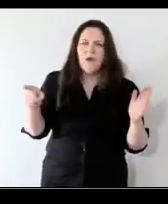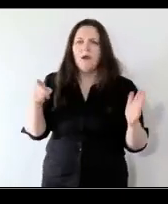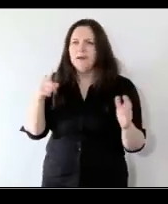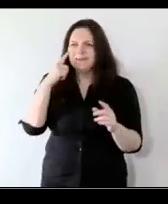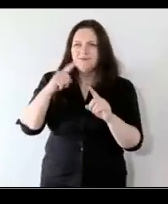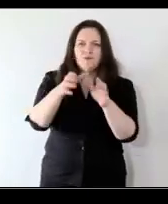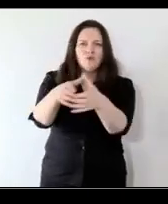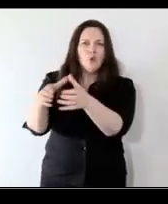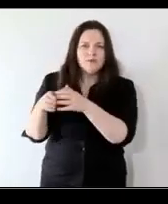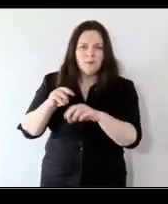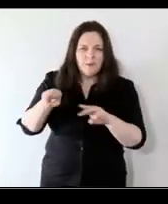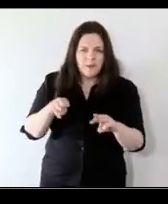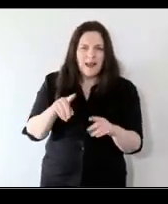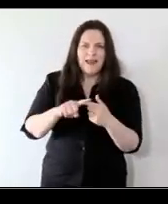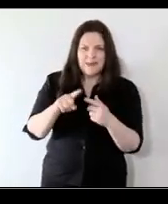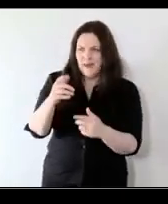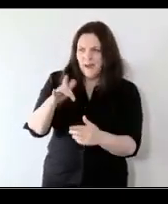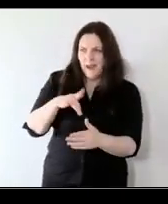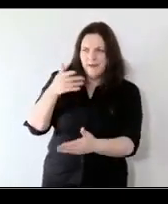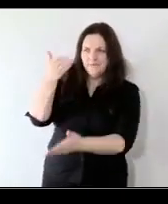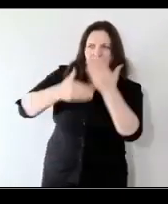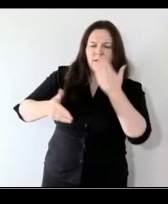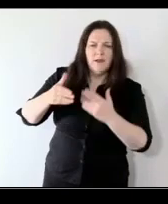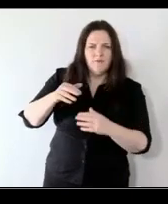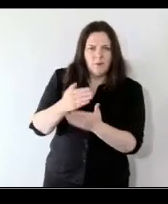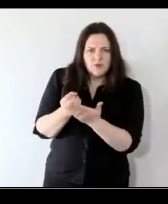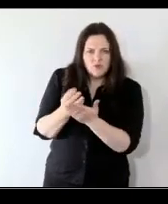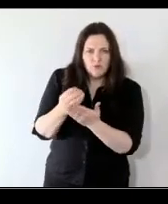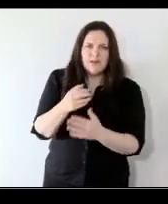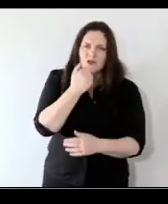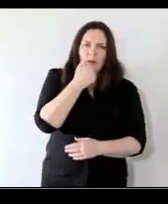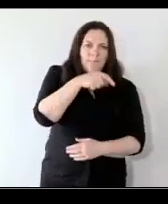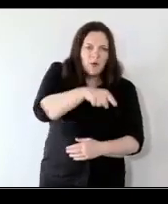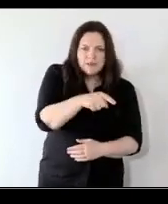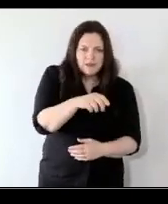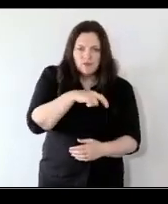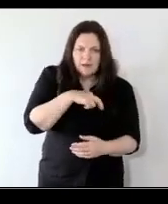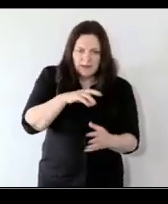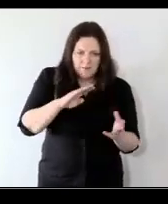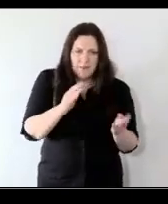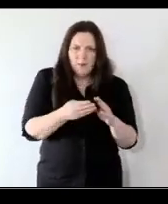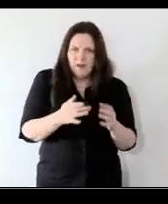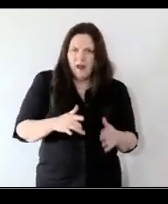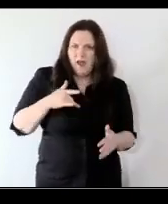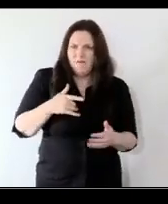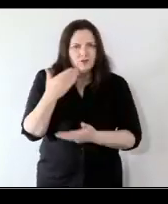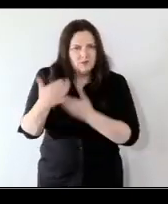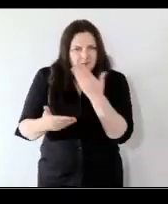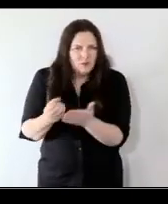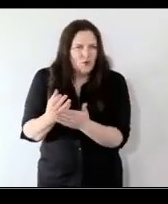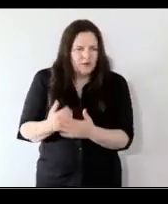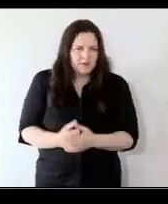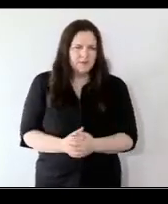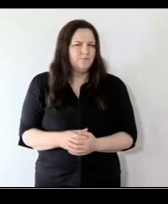and then bring those to life we need stories that sort of bring the numbers to life i mean i think in my own